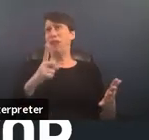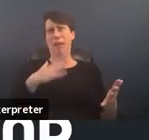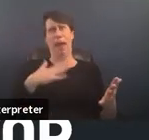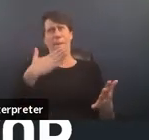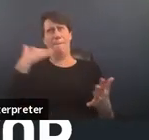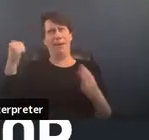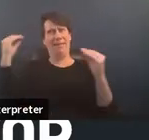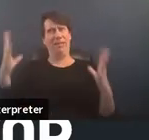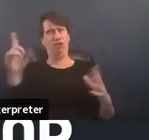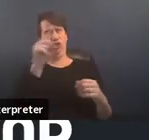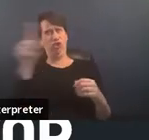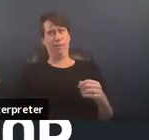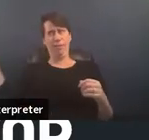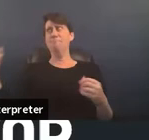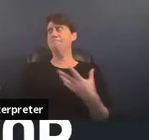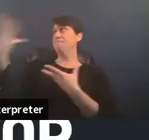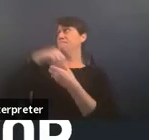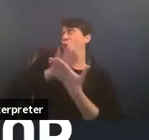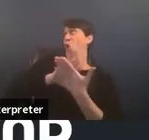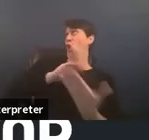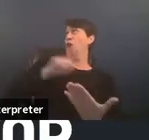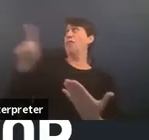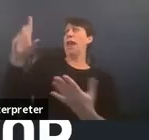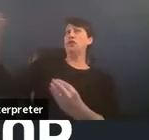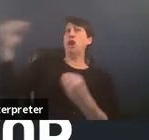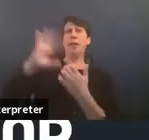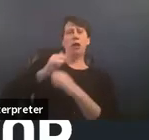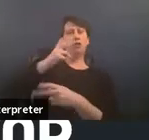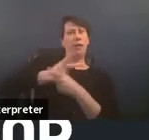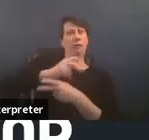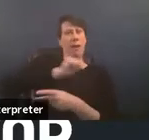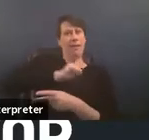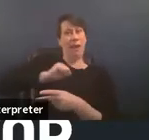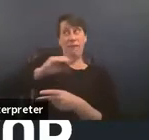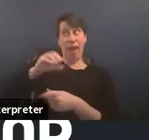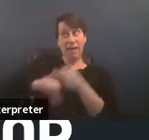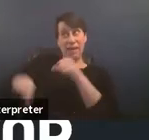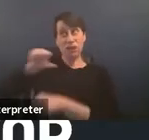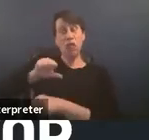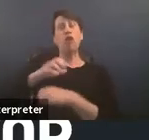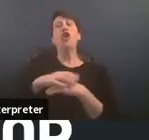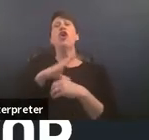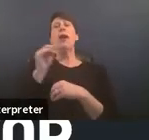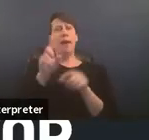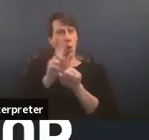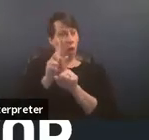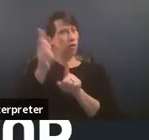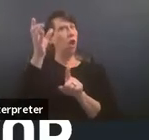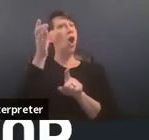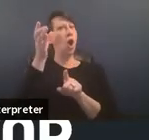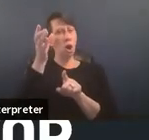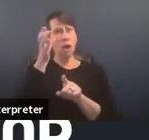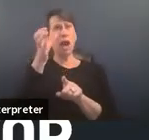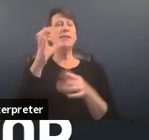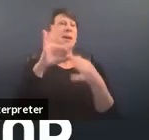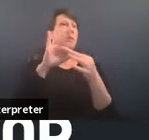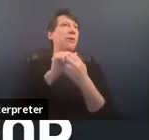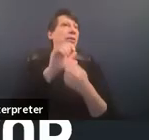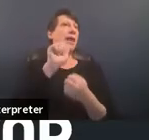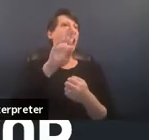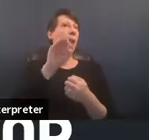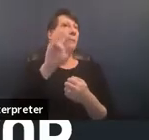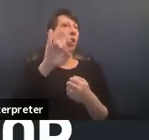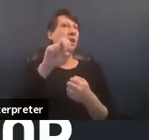teachers they taught me how to take care of myself and each other and about concepts of abolition and a complete